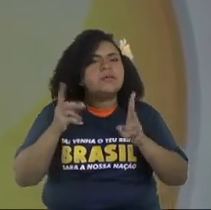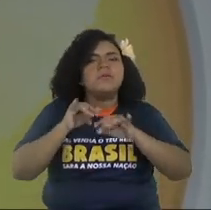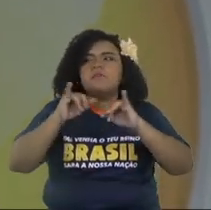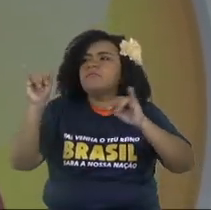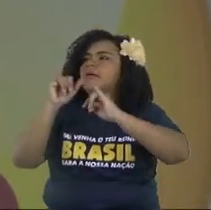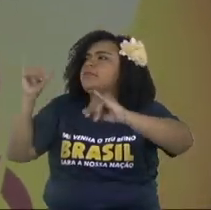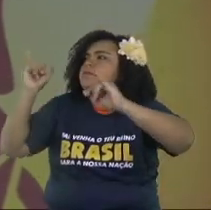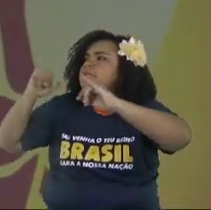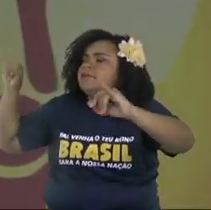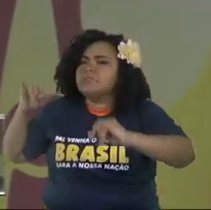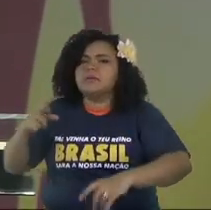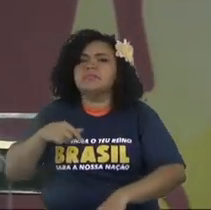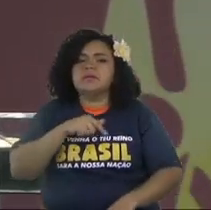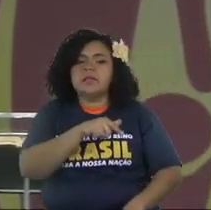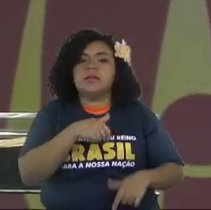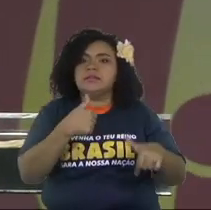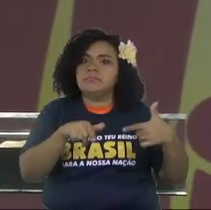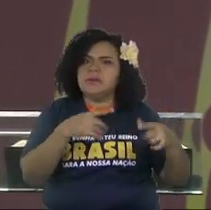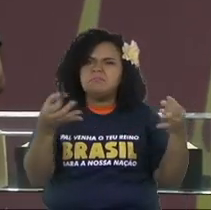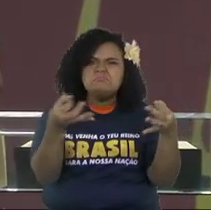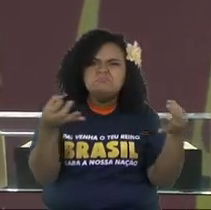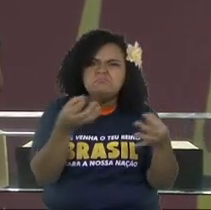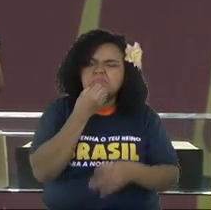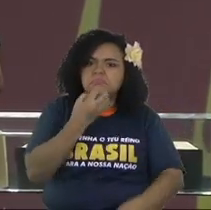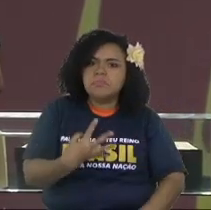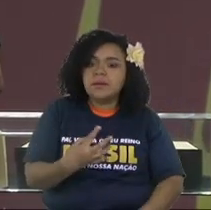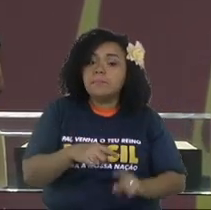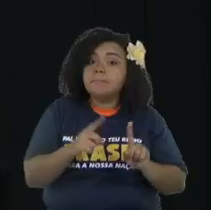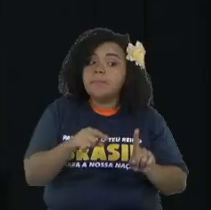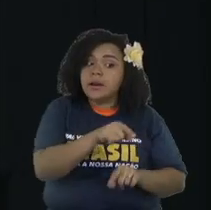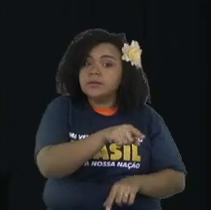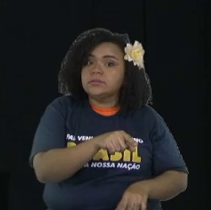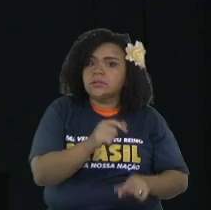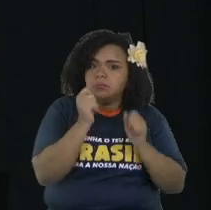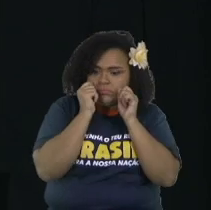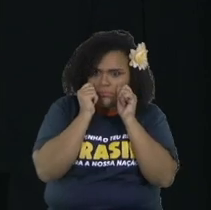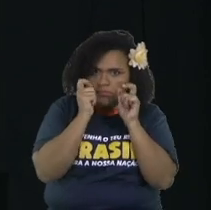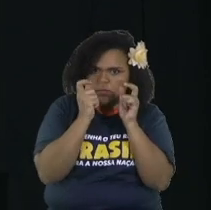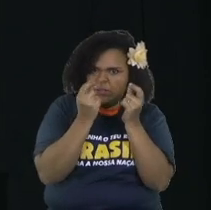because he was really good what he did, but his eyes.